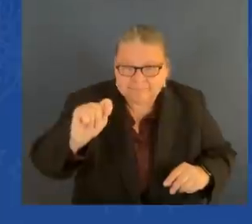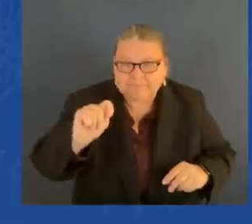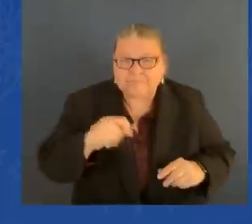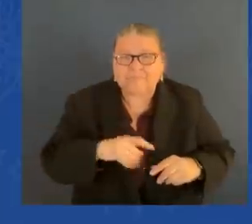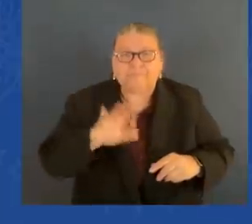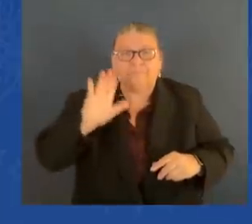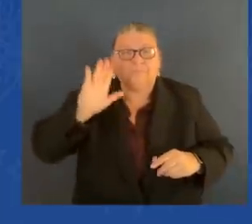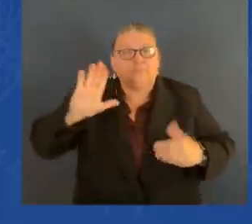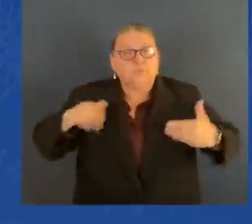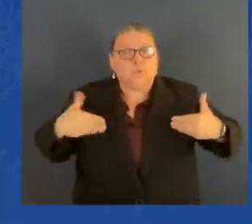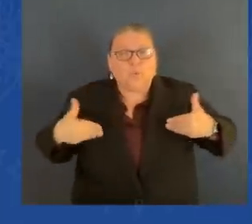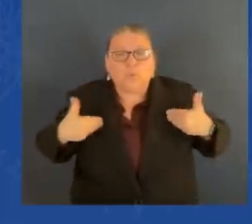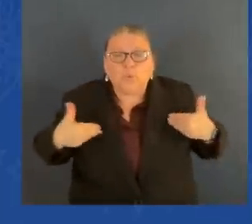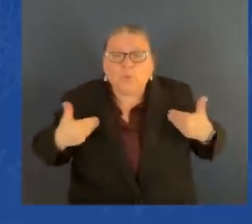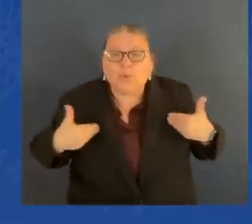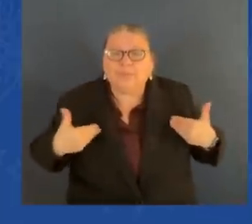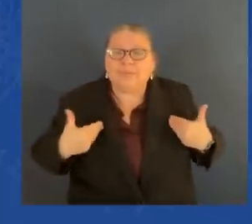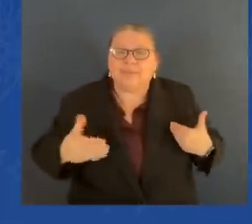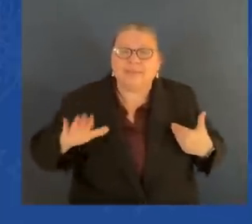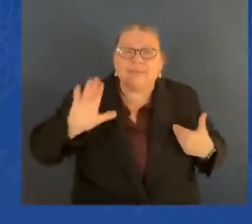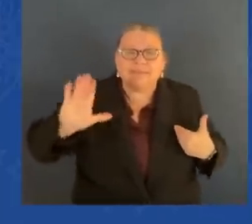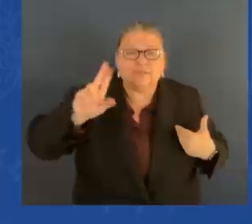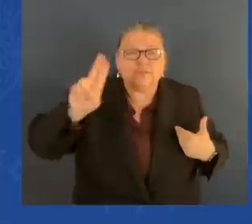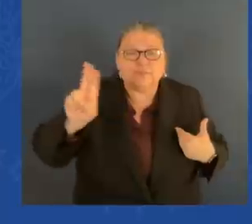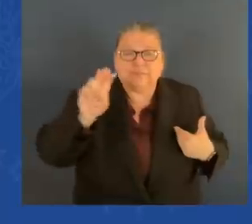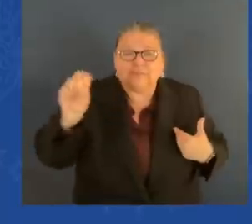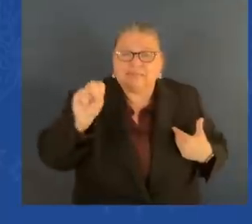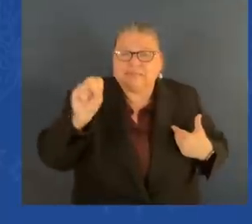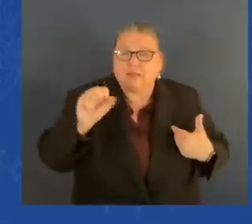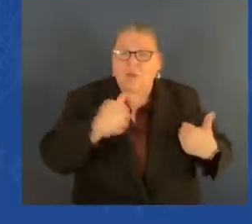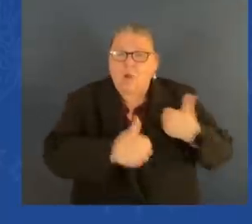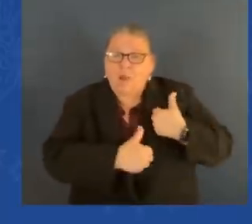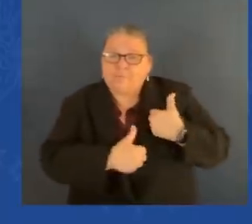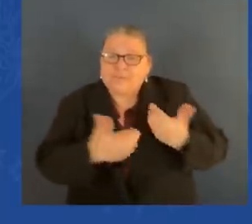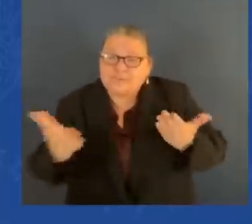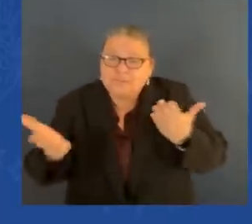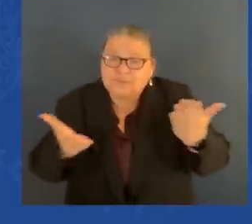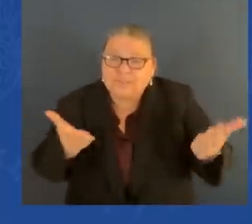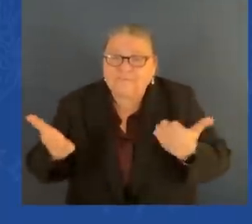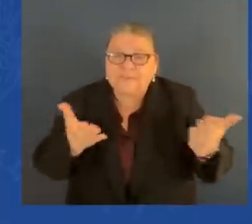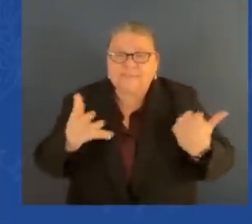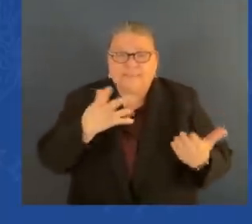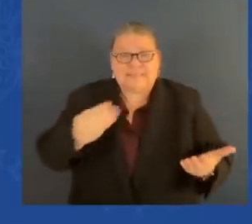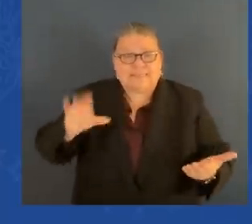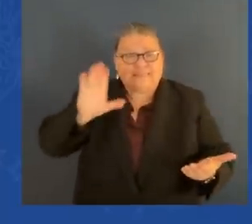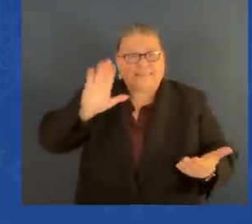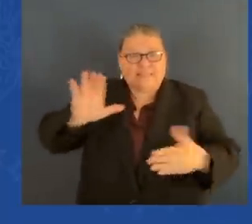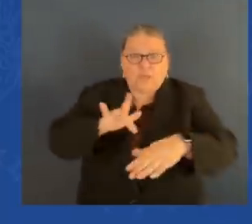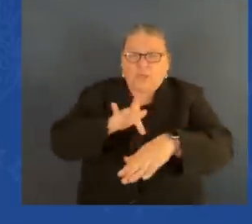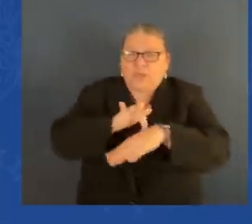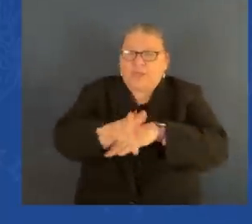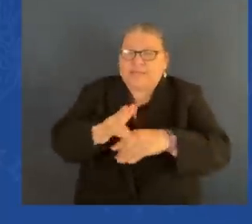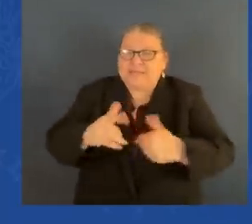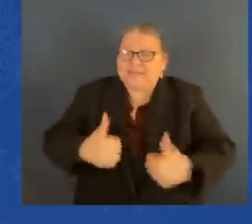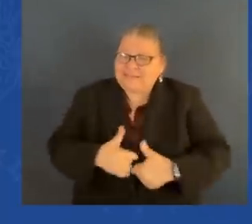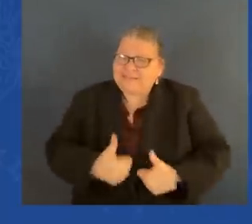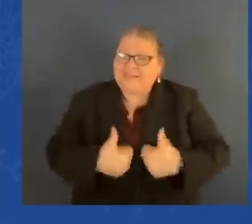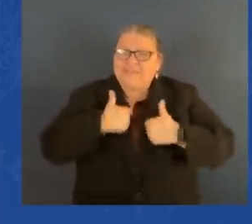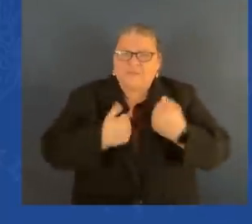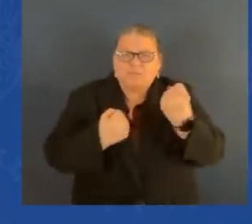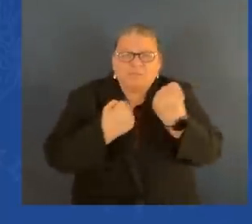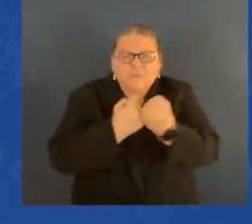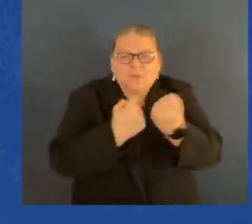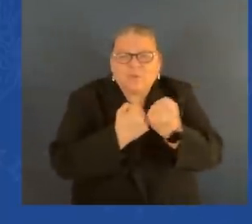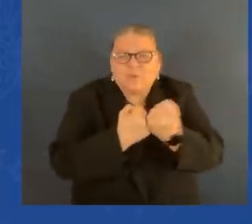corporal in the U.S. Army in those early days, organizing for Hubert Humphrey in parts of Minnesota that Democrats didn't win. Fritz